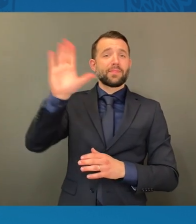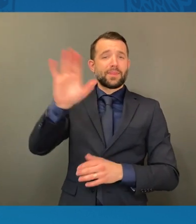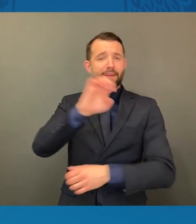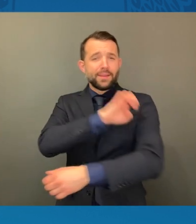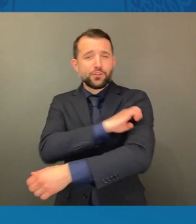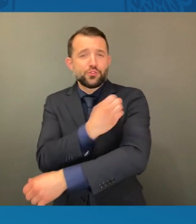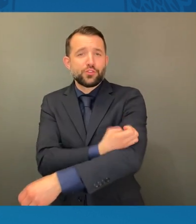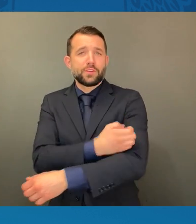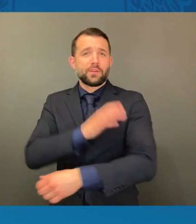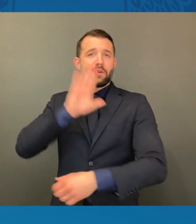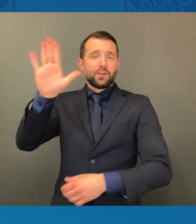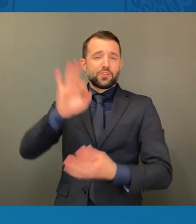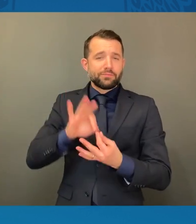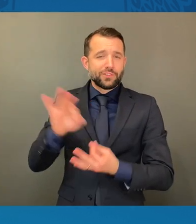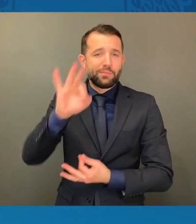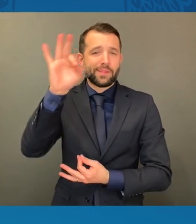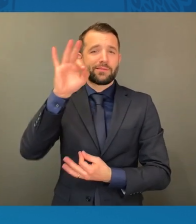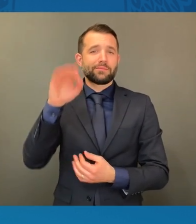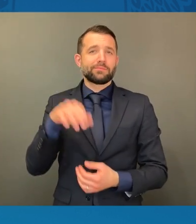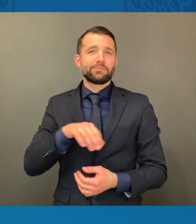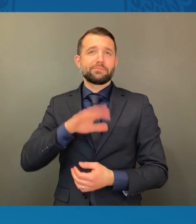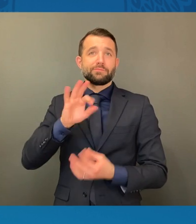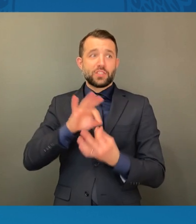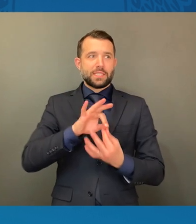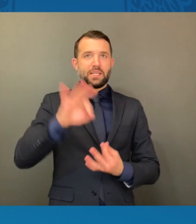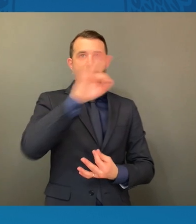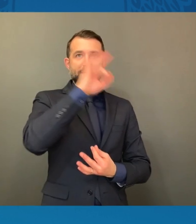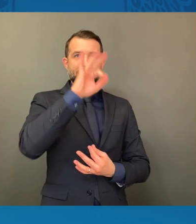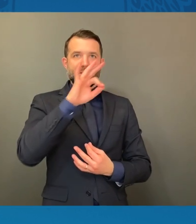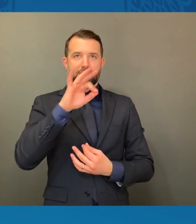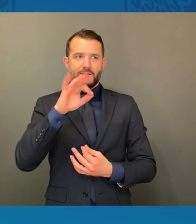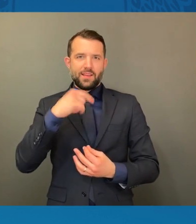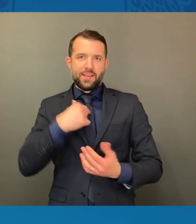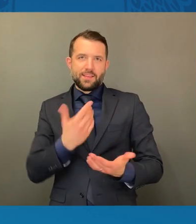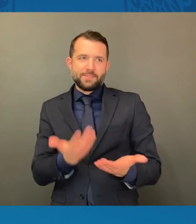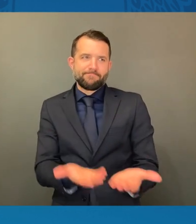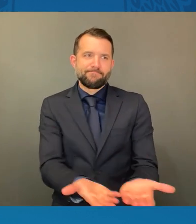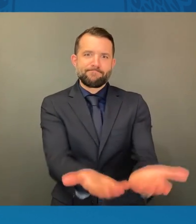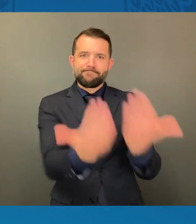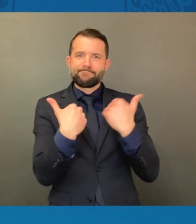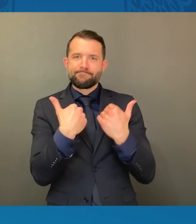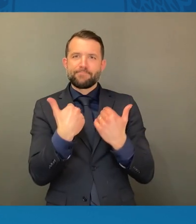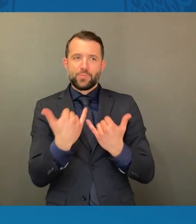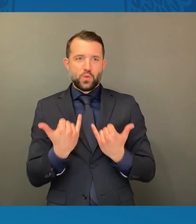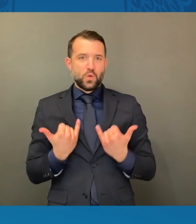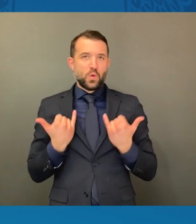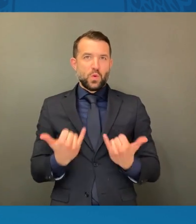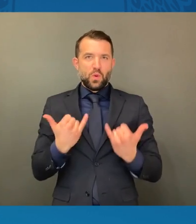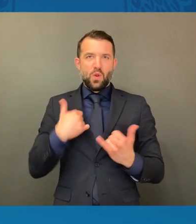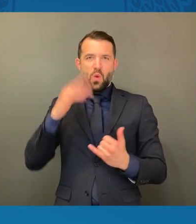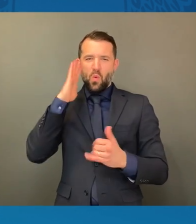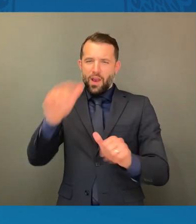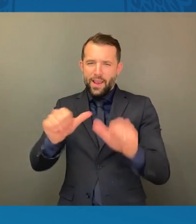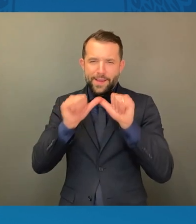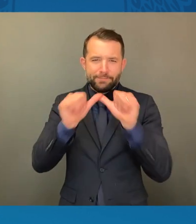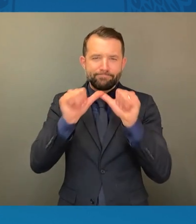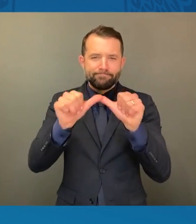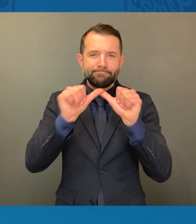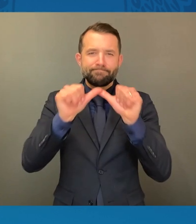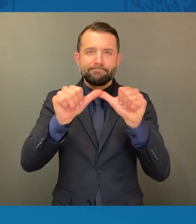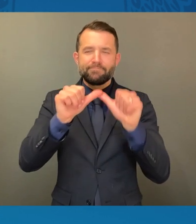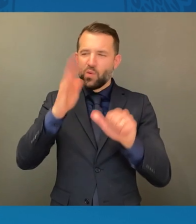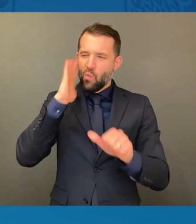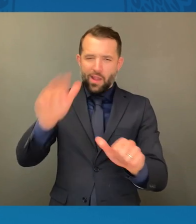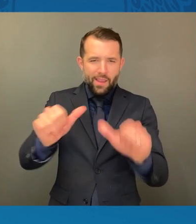that we summon today. We will keep fighting, we will keep